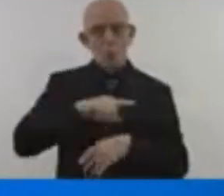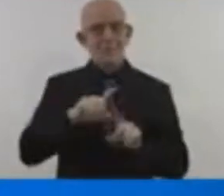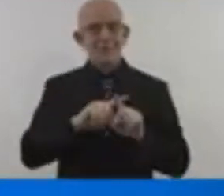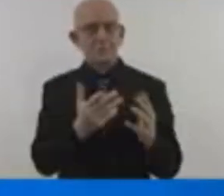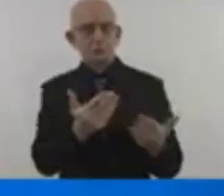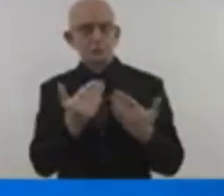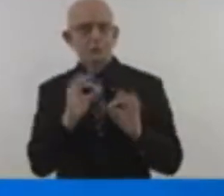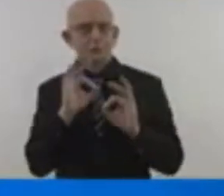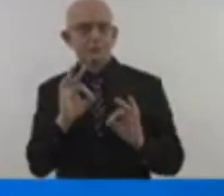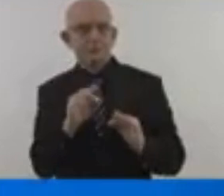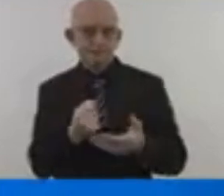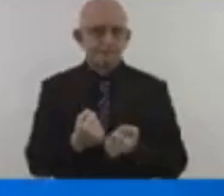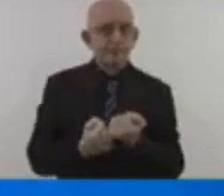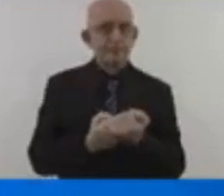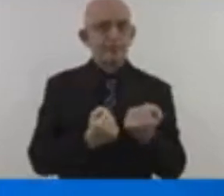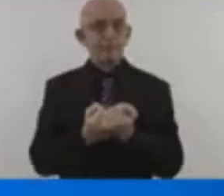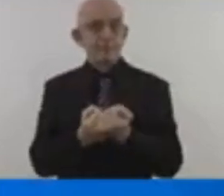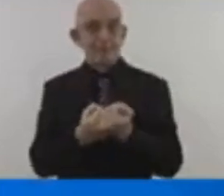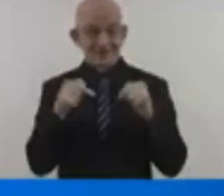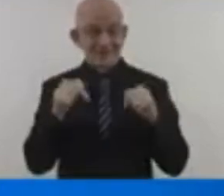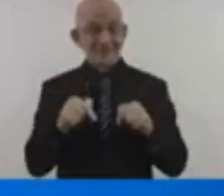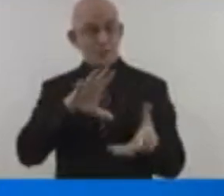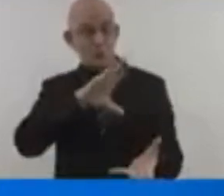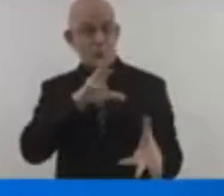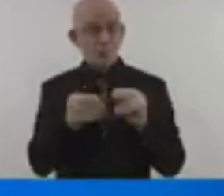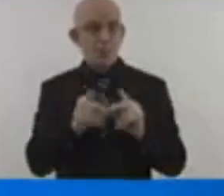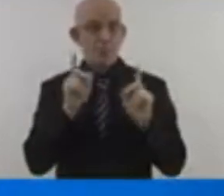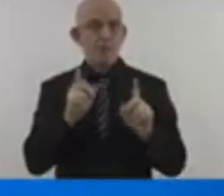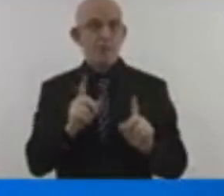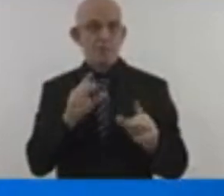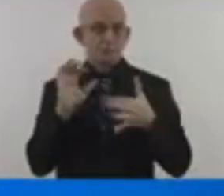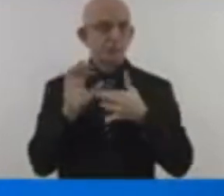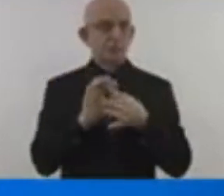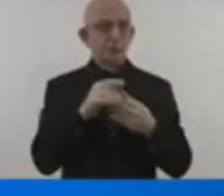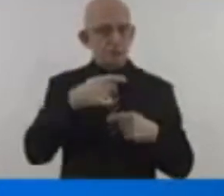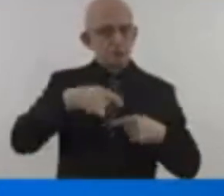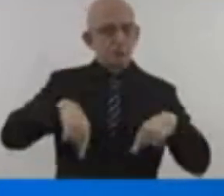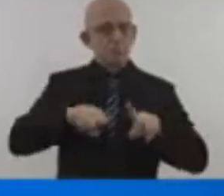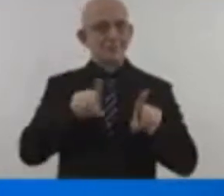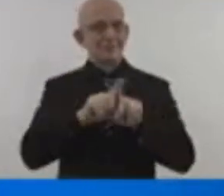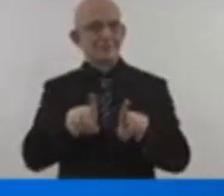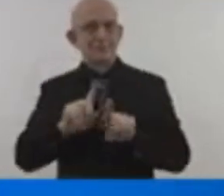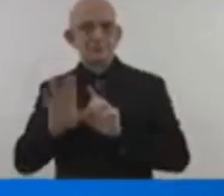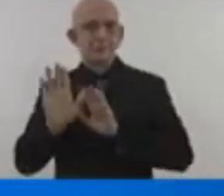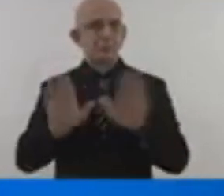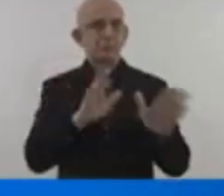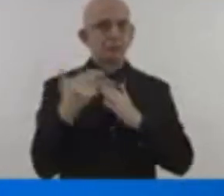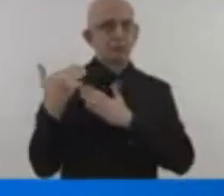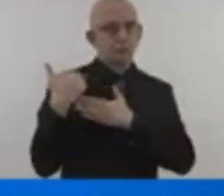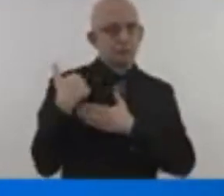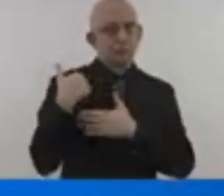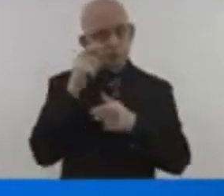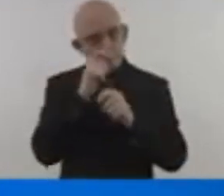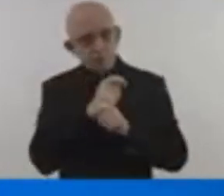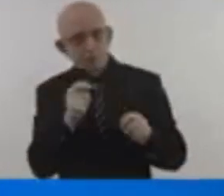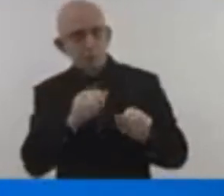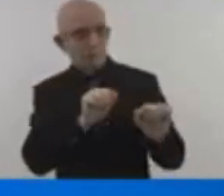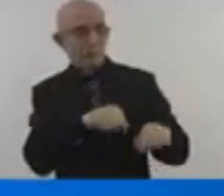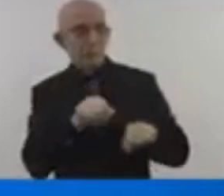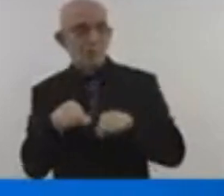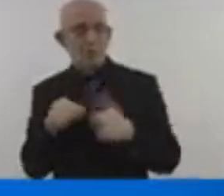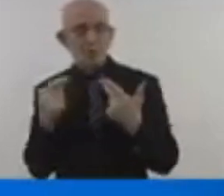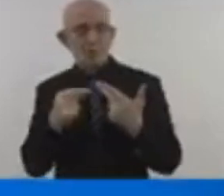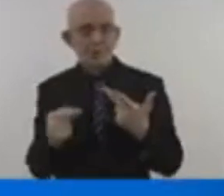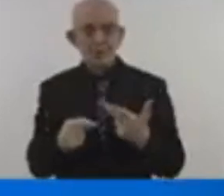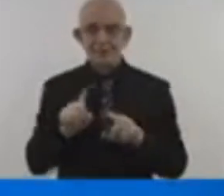the light of different national circumstances. But all countries must do their part. And the G20